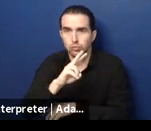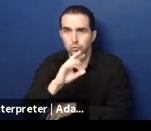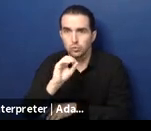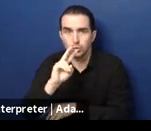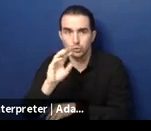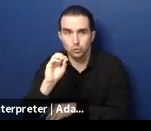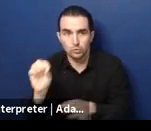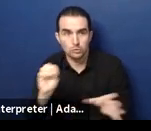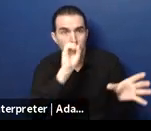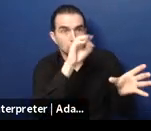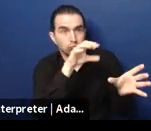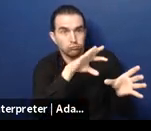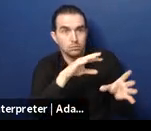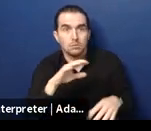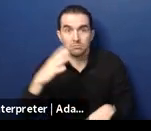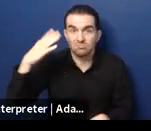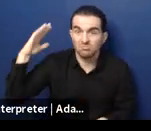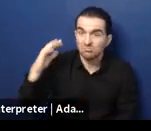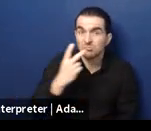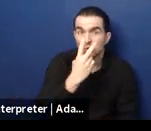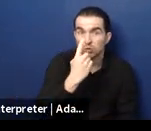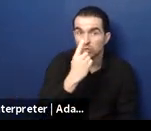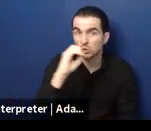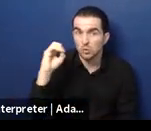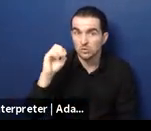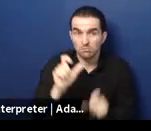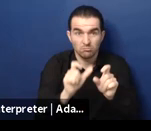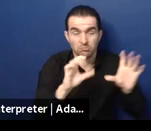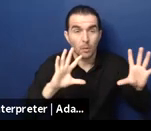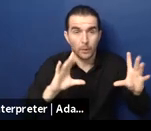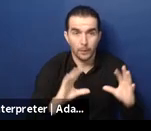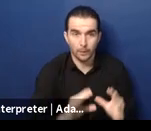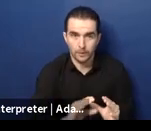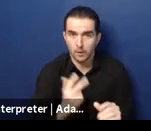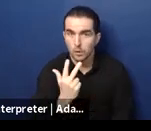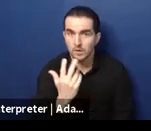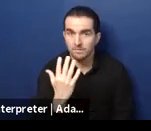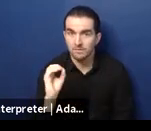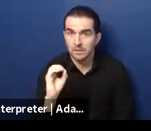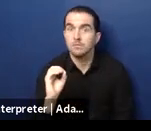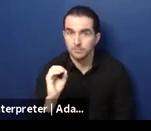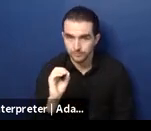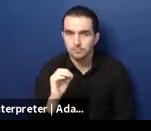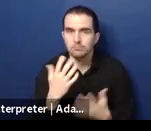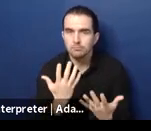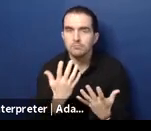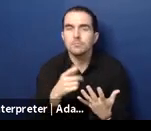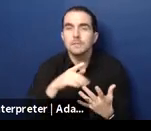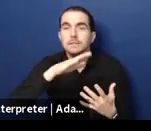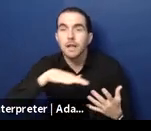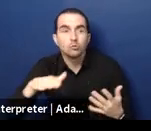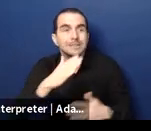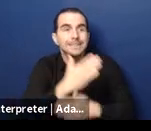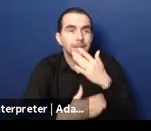And let's start by saying that institutions are highly costly. I've been involved myself in two government-led reforms on institutional